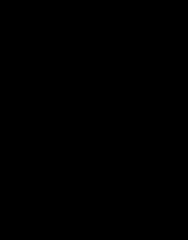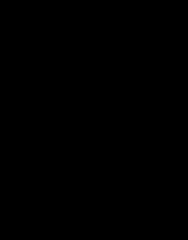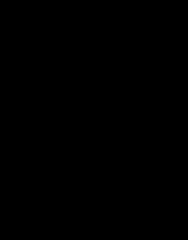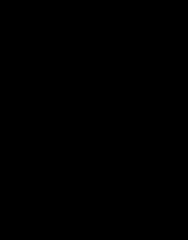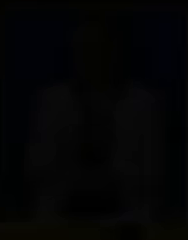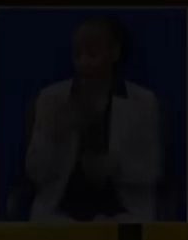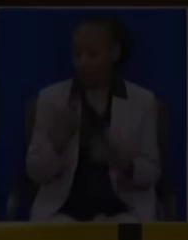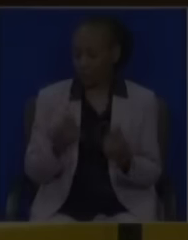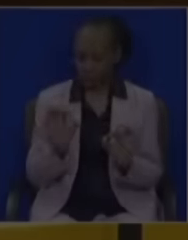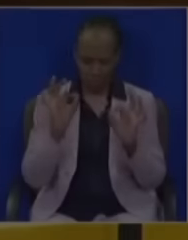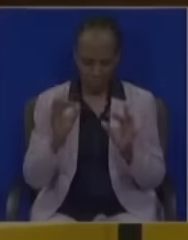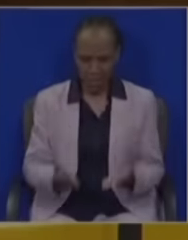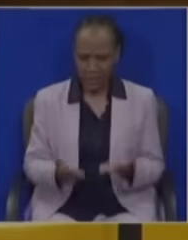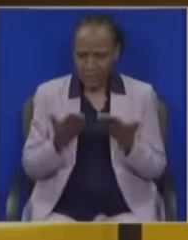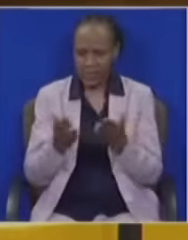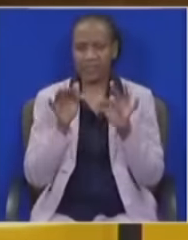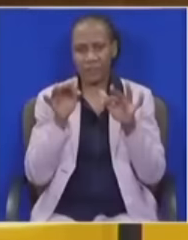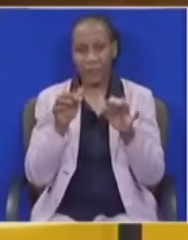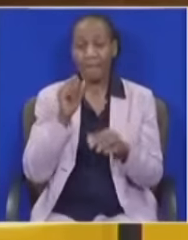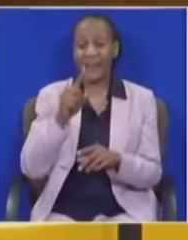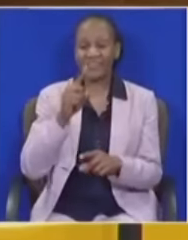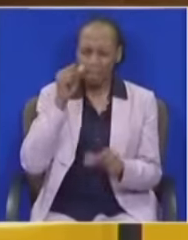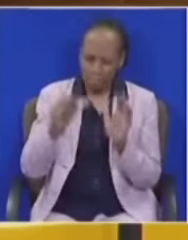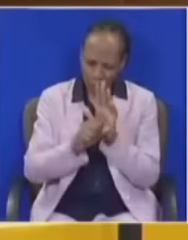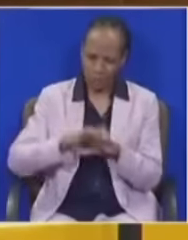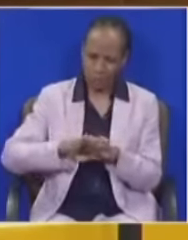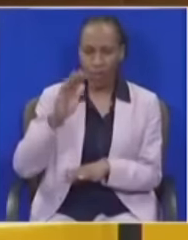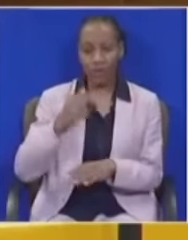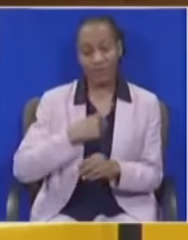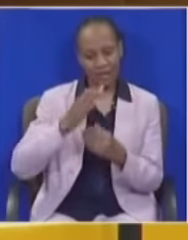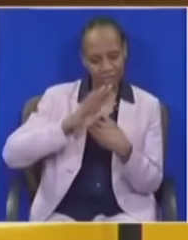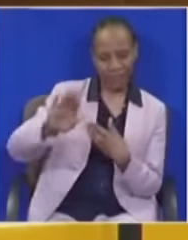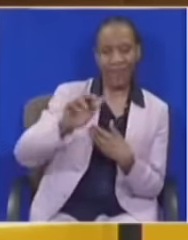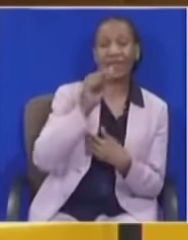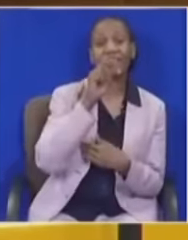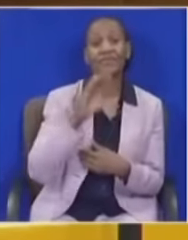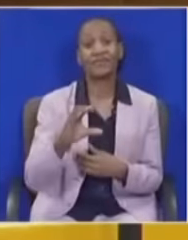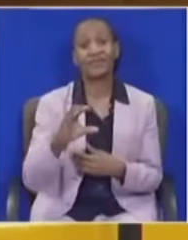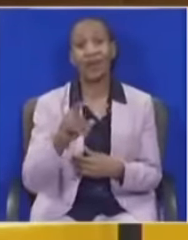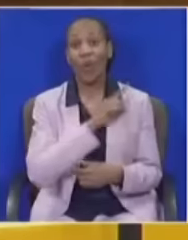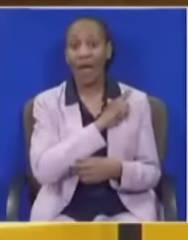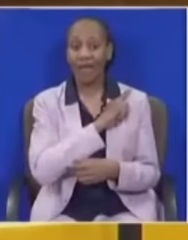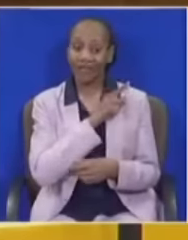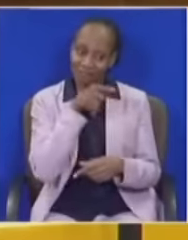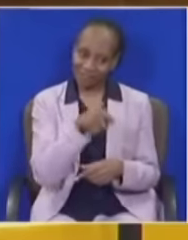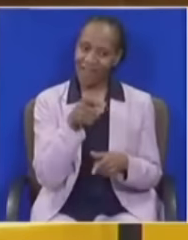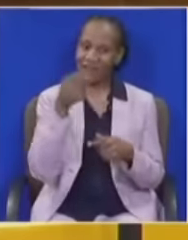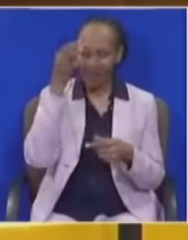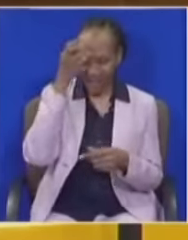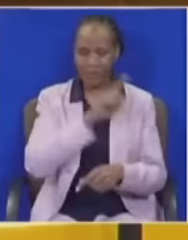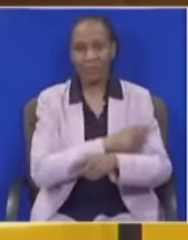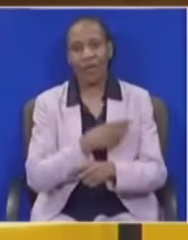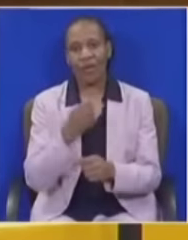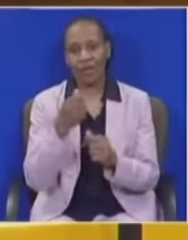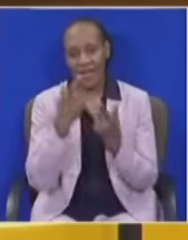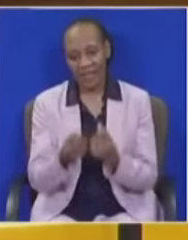But I will always defend the ANC, for as long as it is at the helm and in contact with the